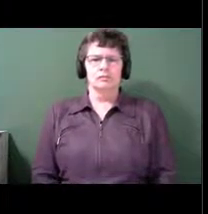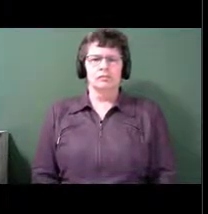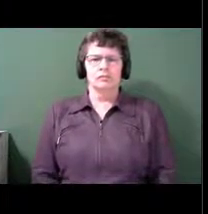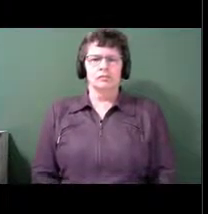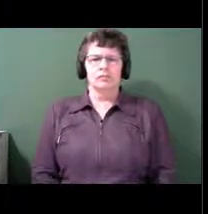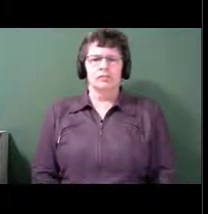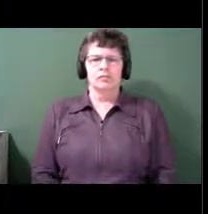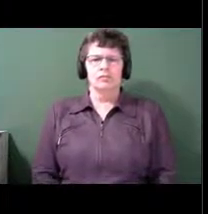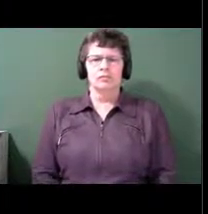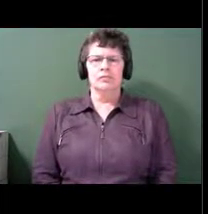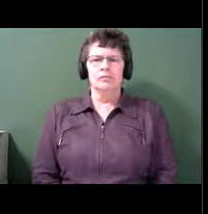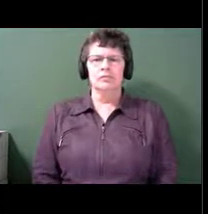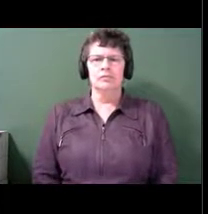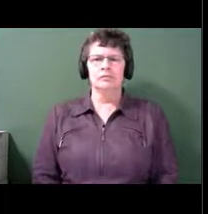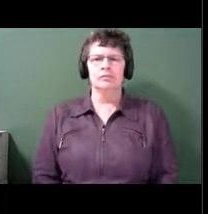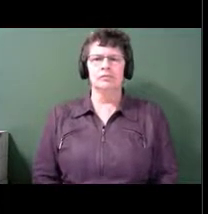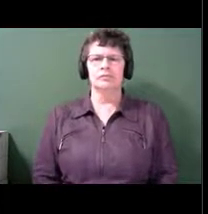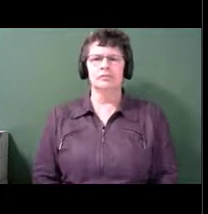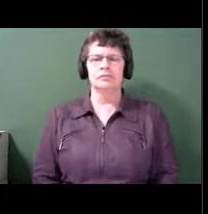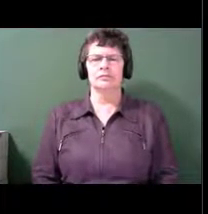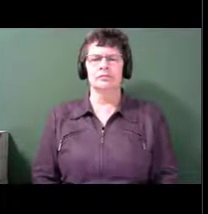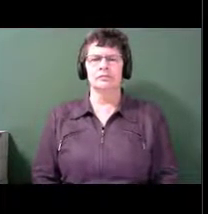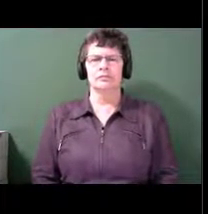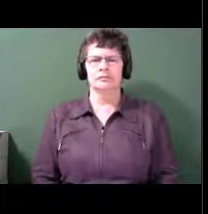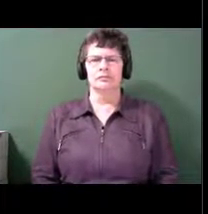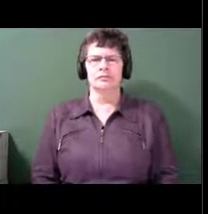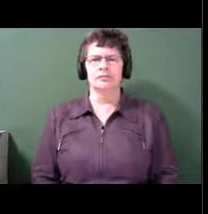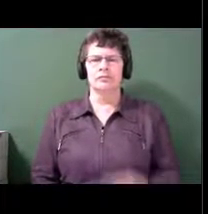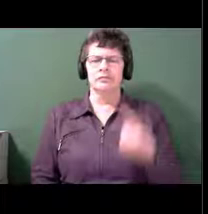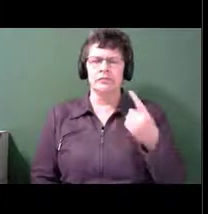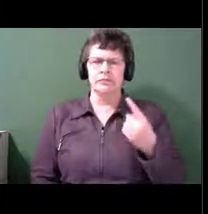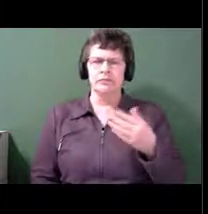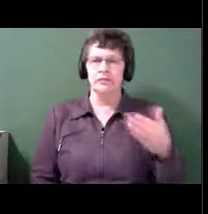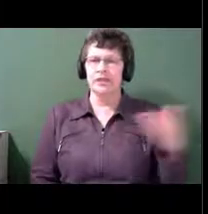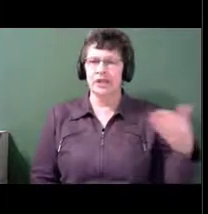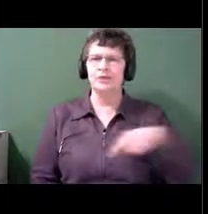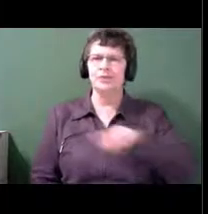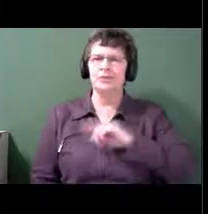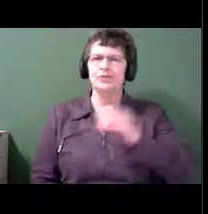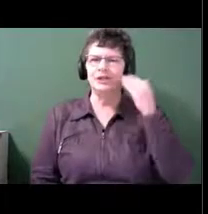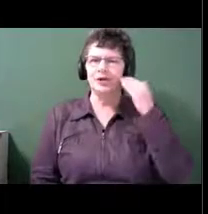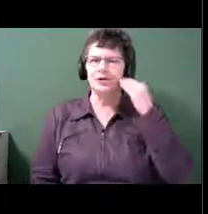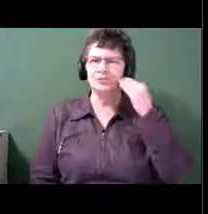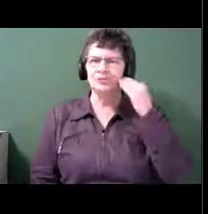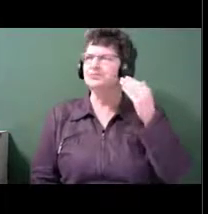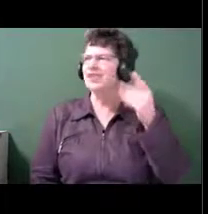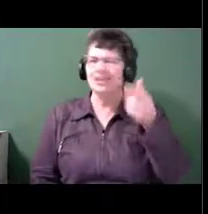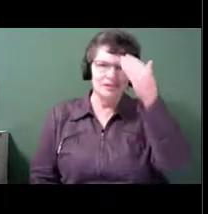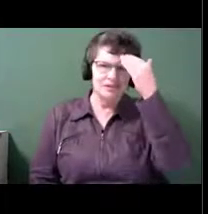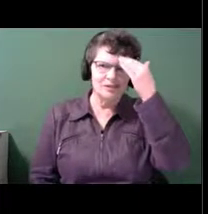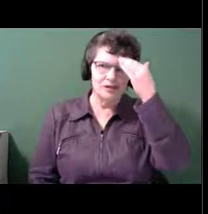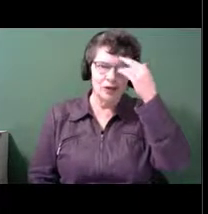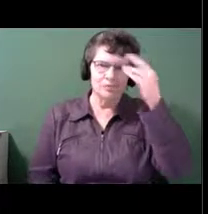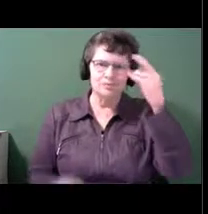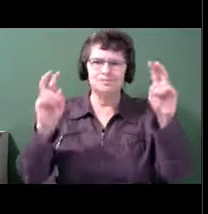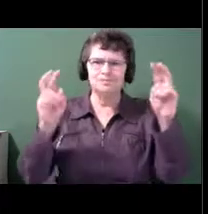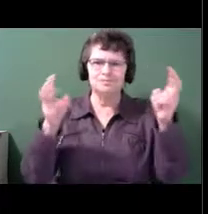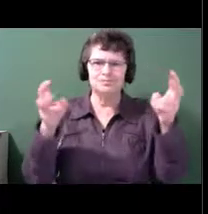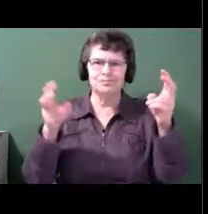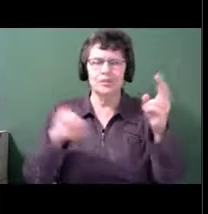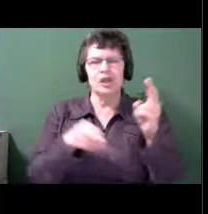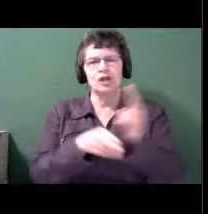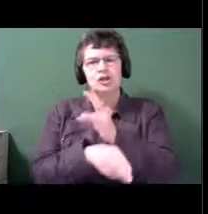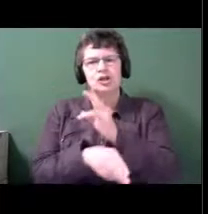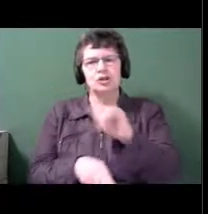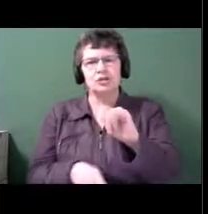widely known, and I think it's a simple idea. You probably heard of the use it or lose it idea. Another way of